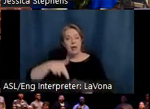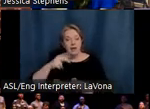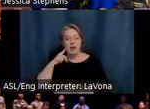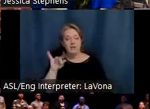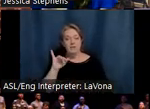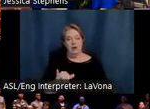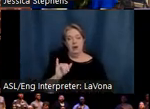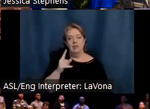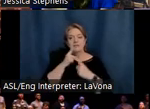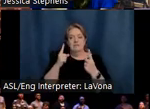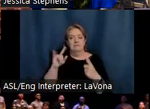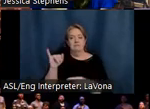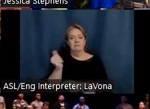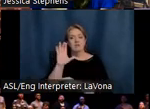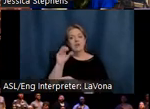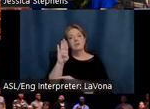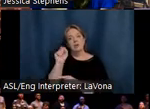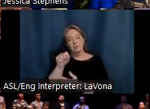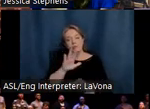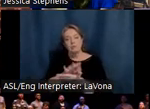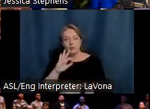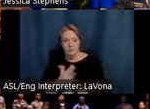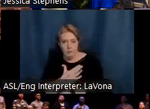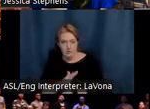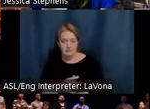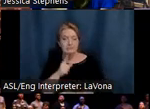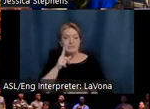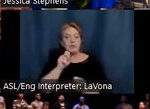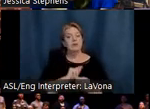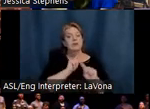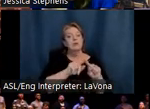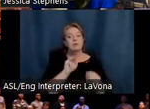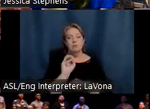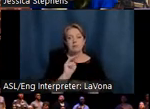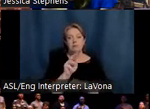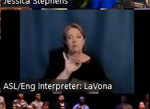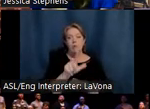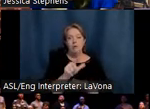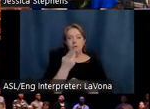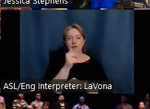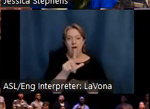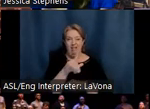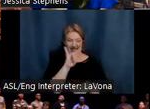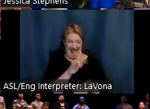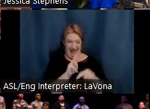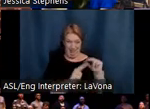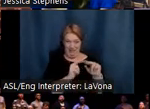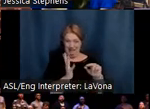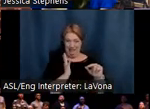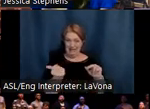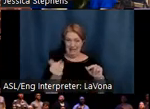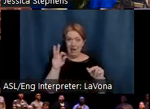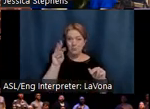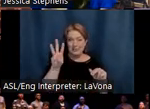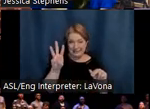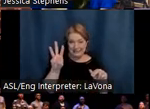of Music. A visit to your visit at the iconic Memorial Hall, originally built in 1906, which remains